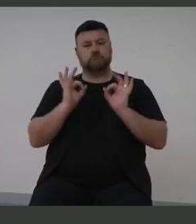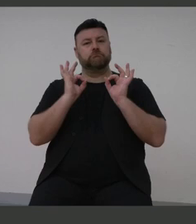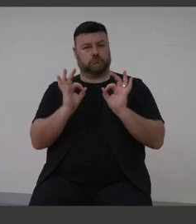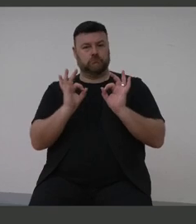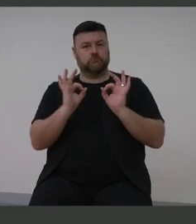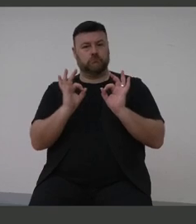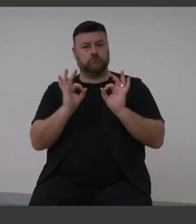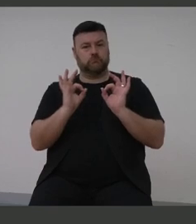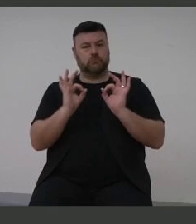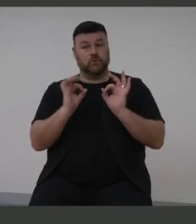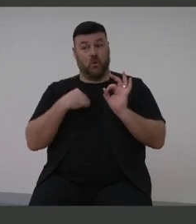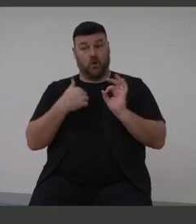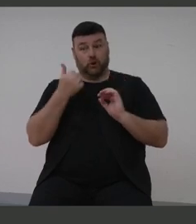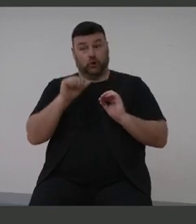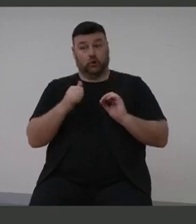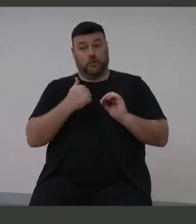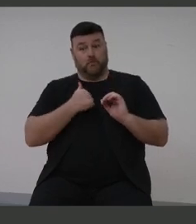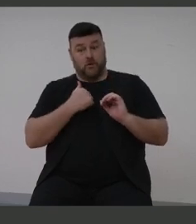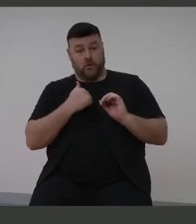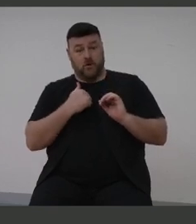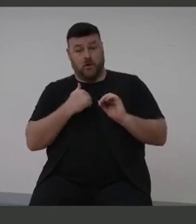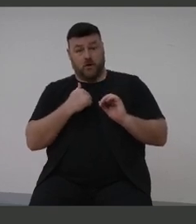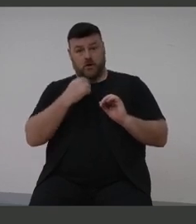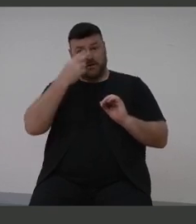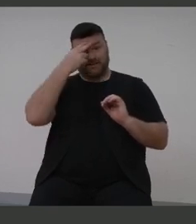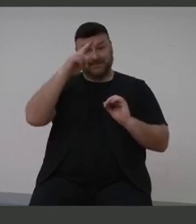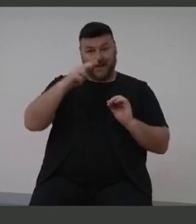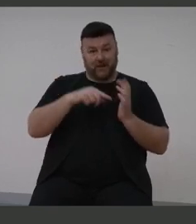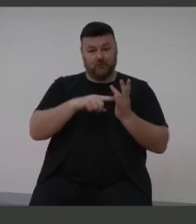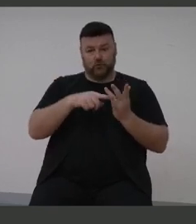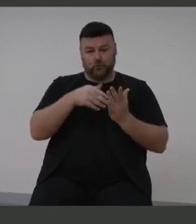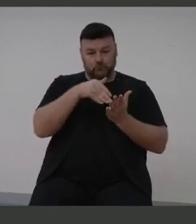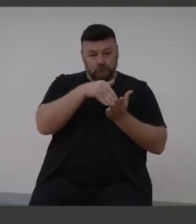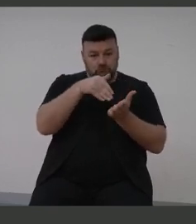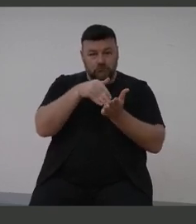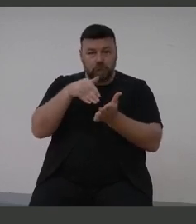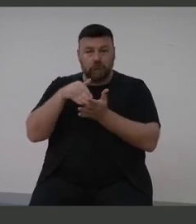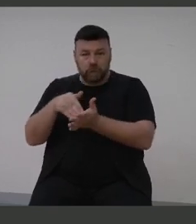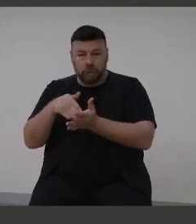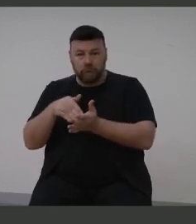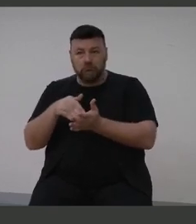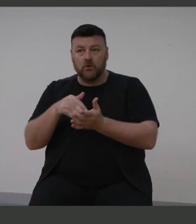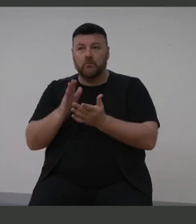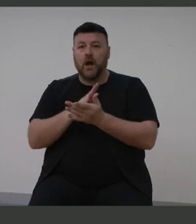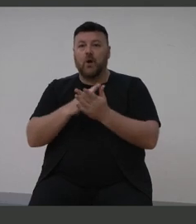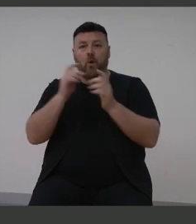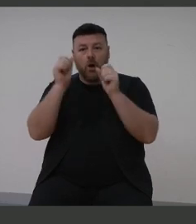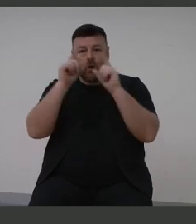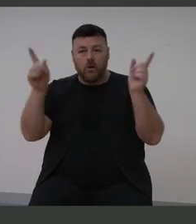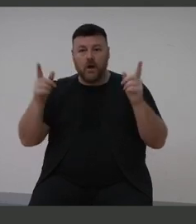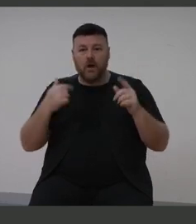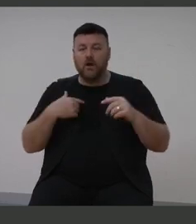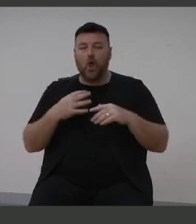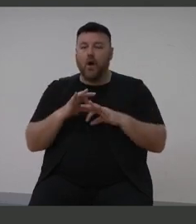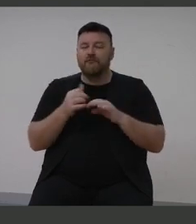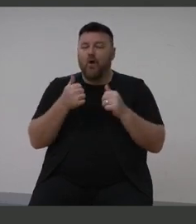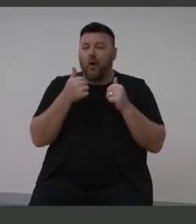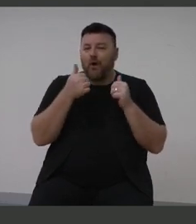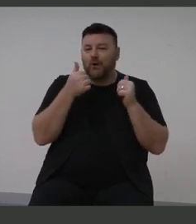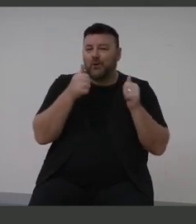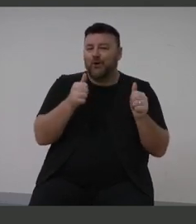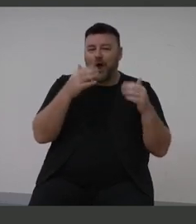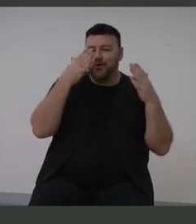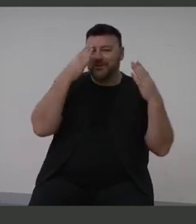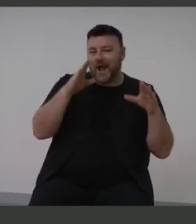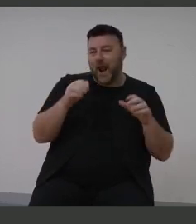I want to use that profile to be able to assist people and to raise awareness, not to get a good place at a hotel, restaurant booking